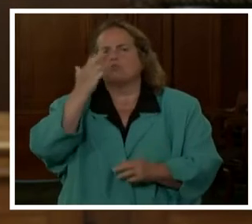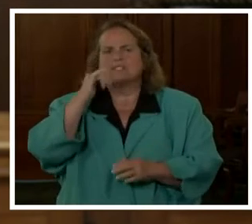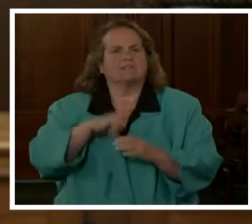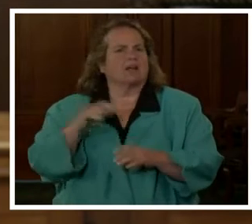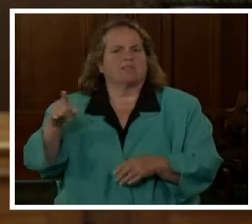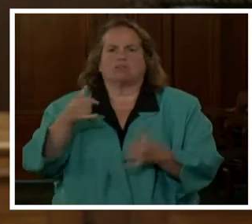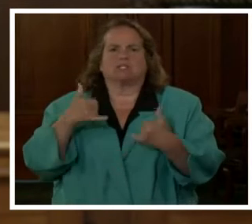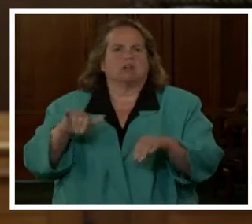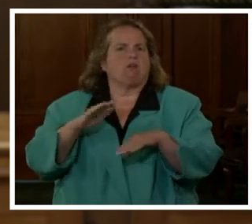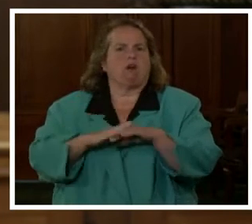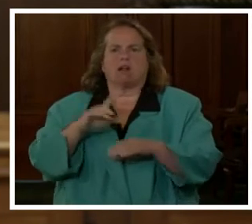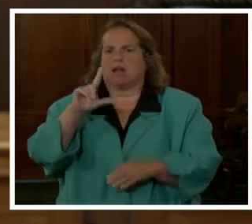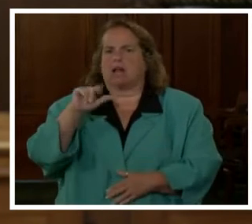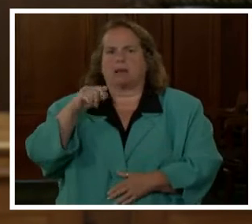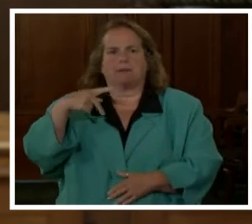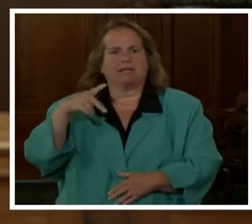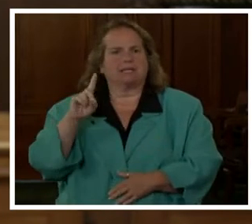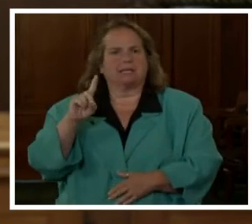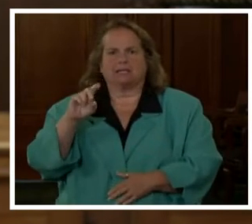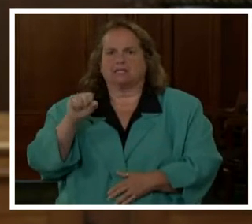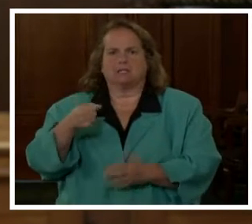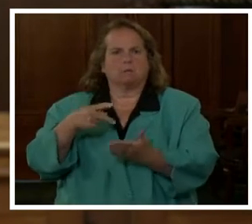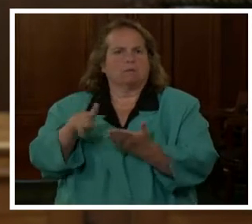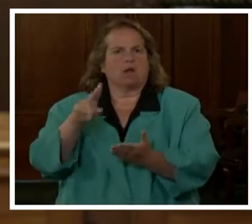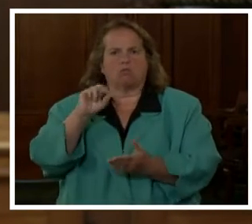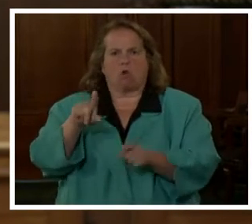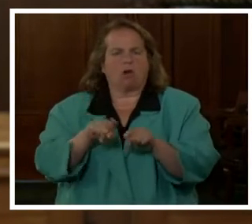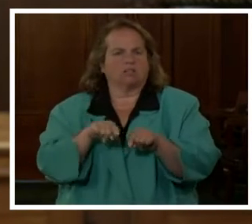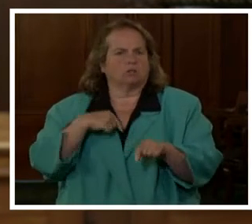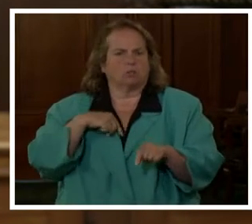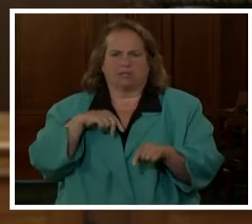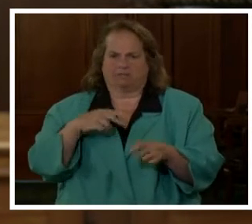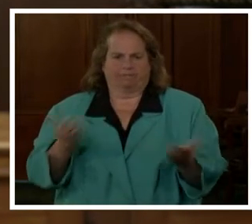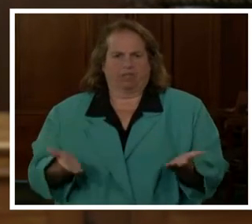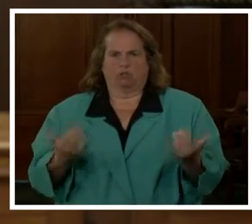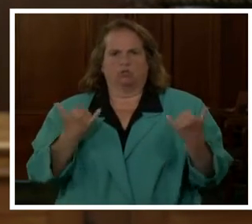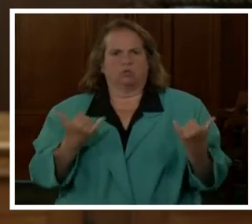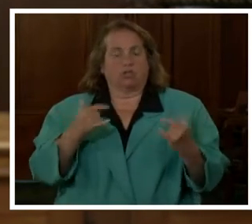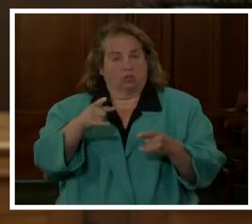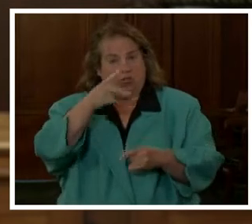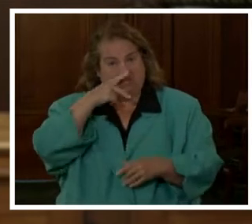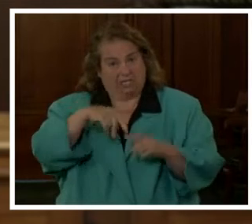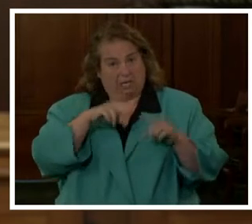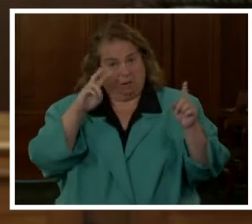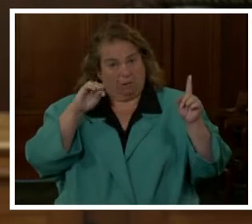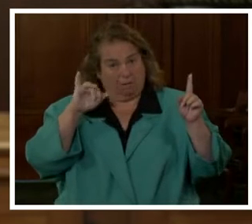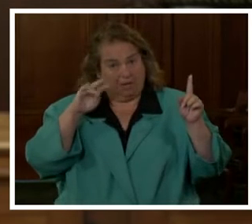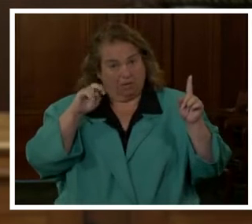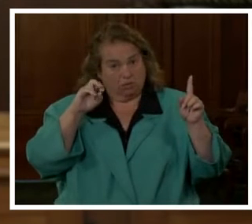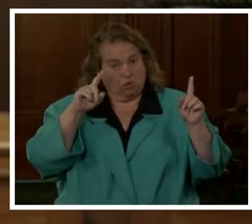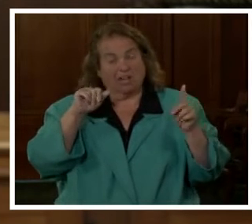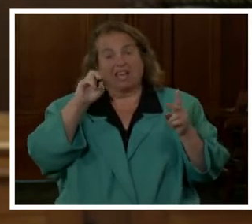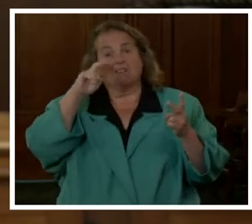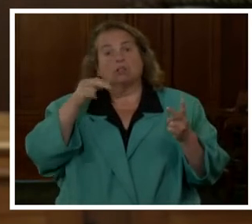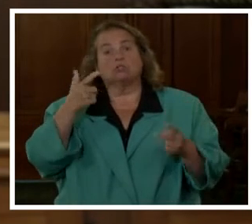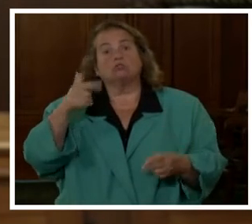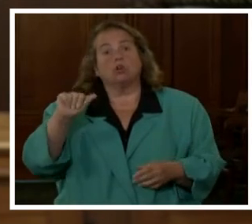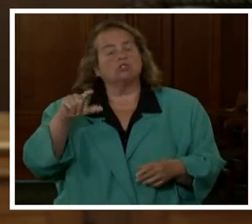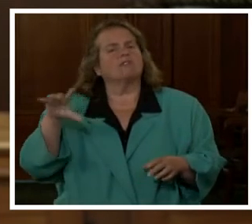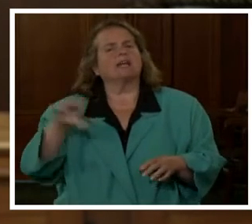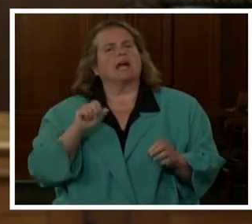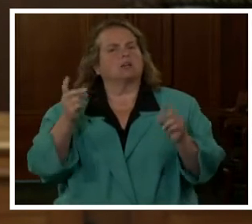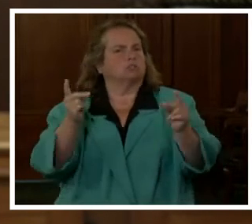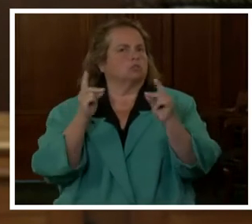are still on LMPD payroll as we sit here today. You've seen in Minnesota, you've even seen in Georgia, where they've taken swift